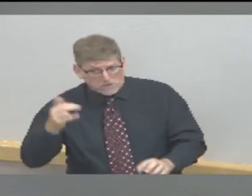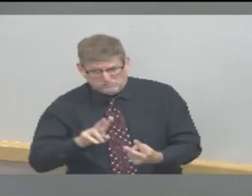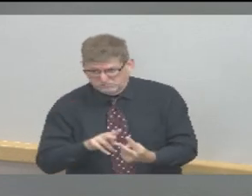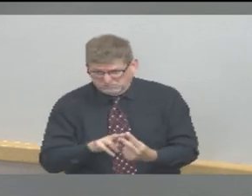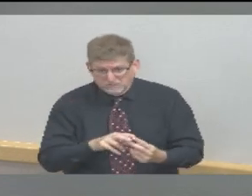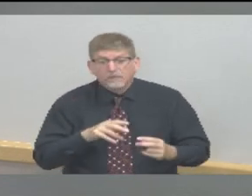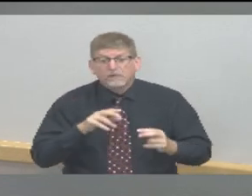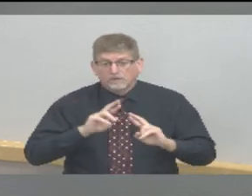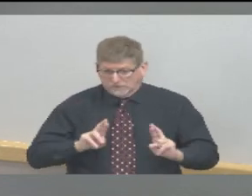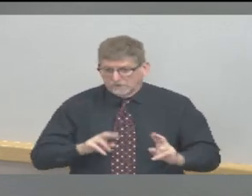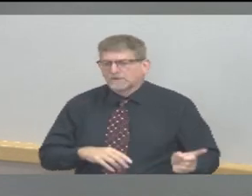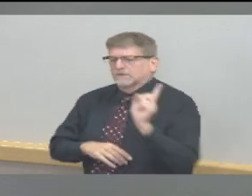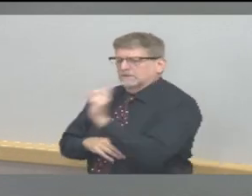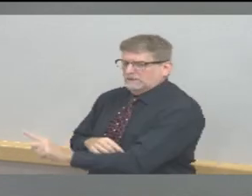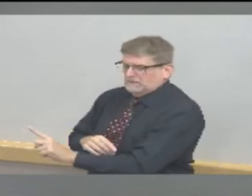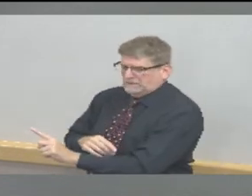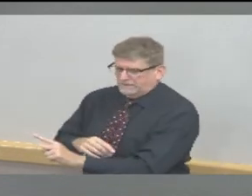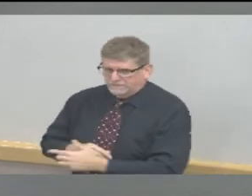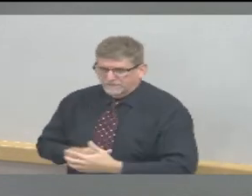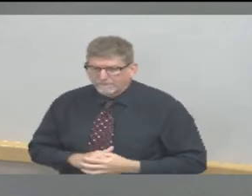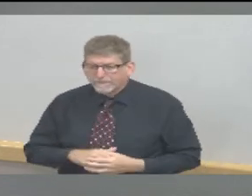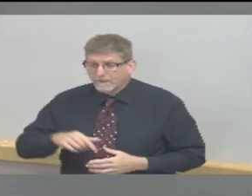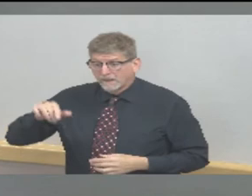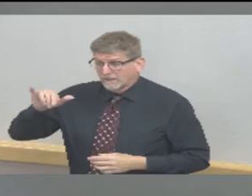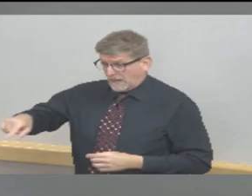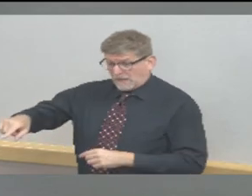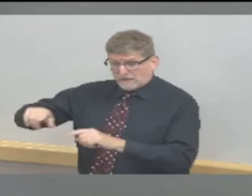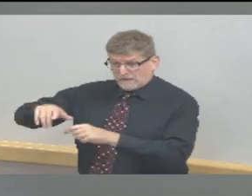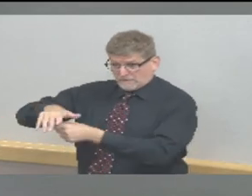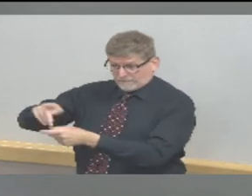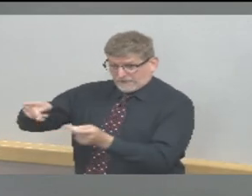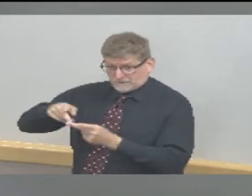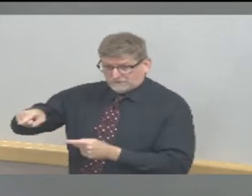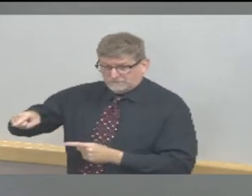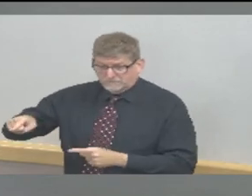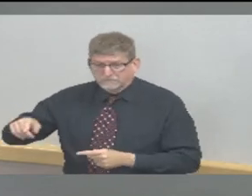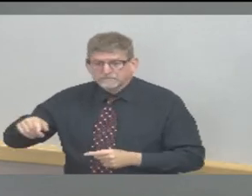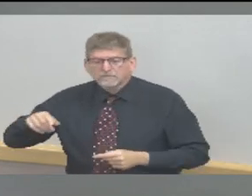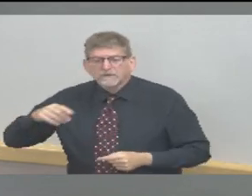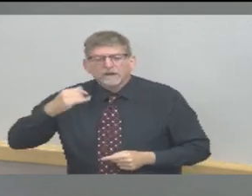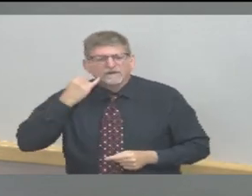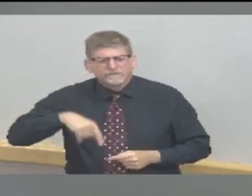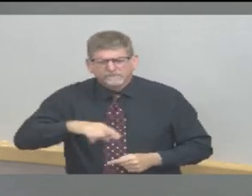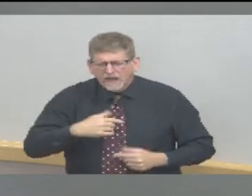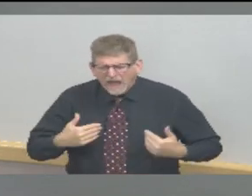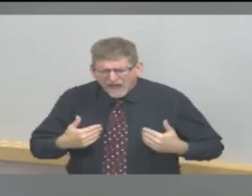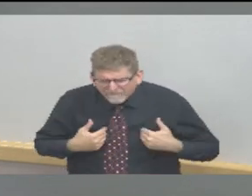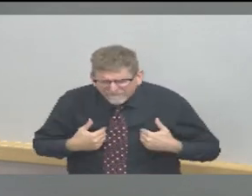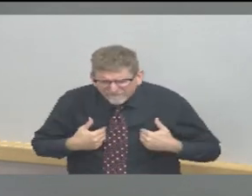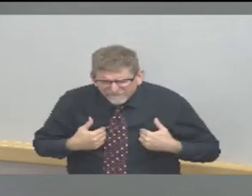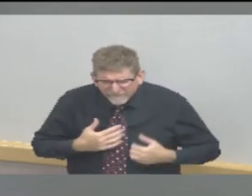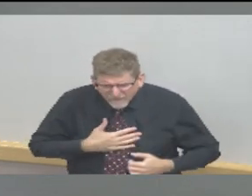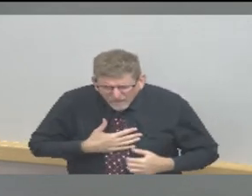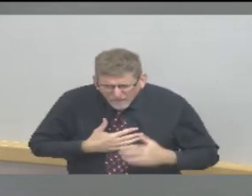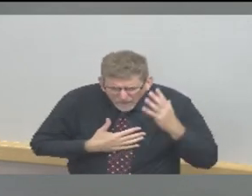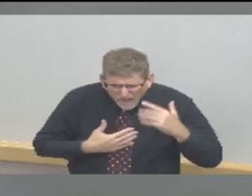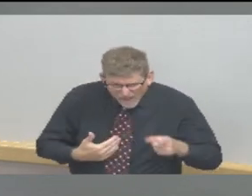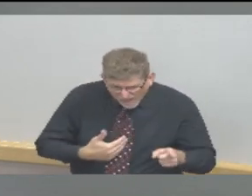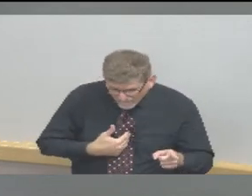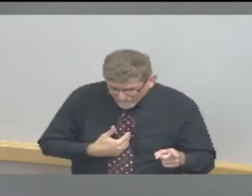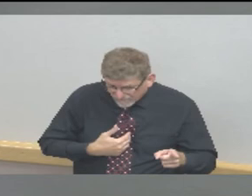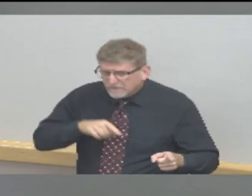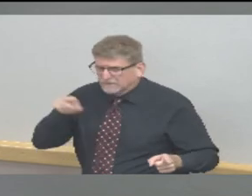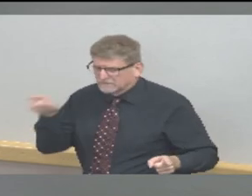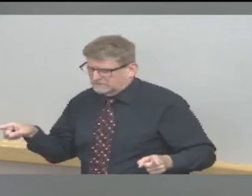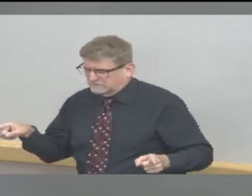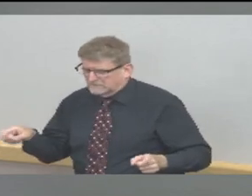site is providing testing for individuals who have symptoms consistent with COVID-19 and also individuals who are asymptomatic